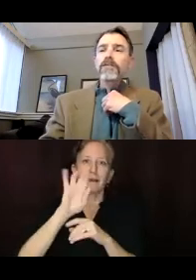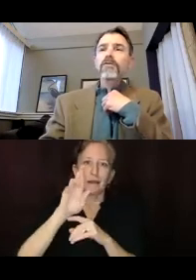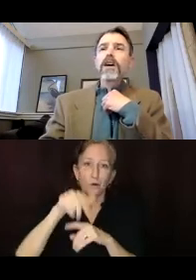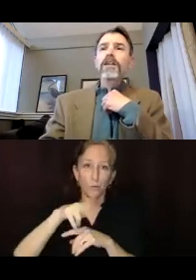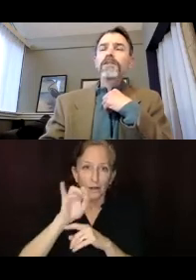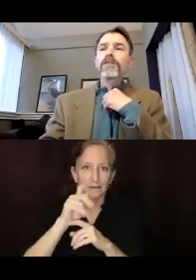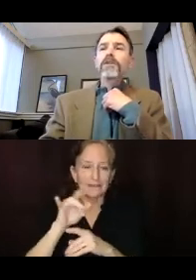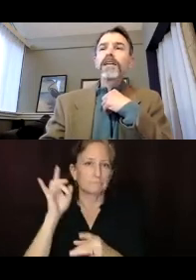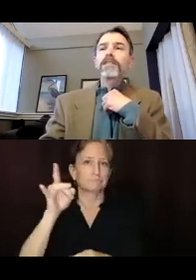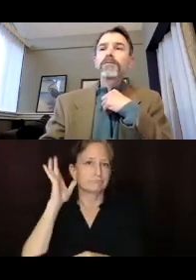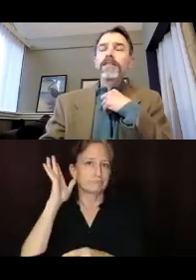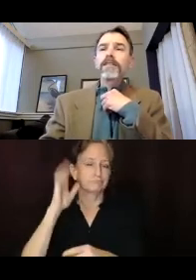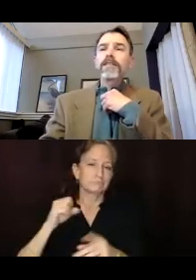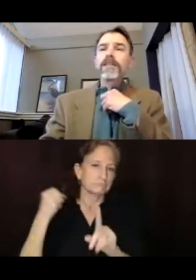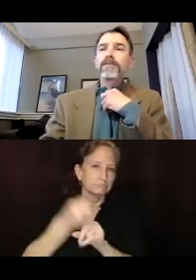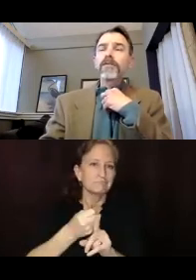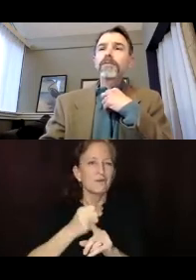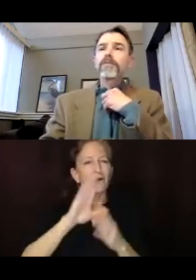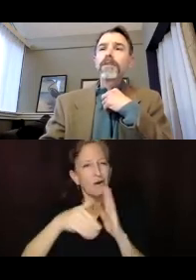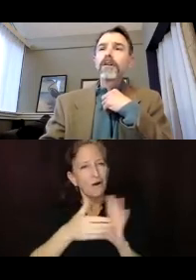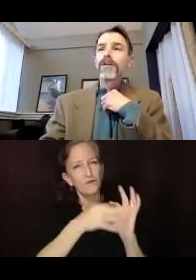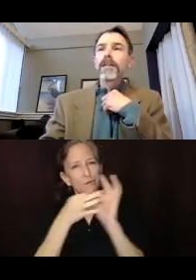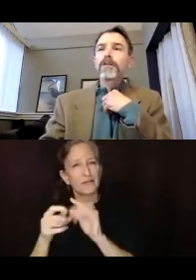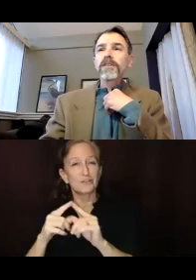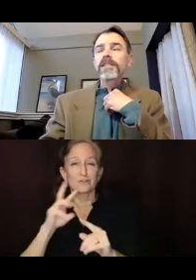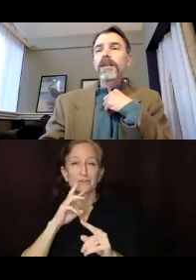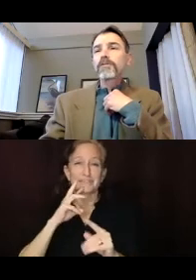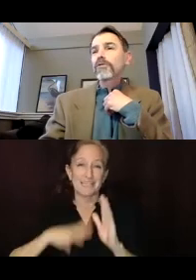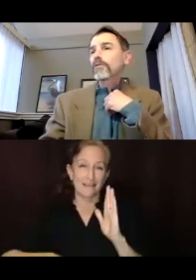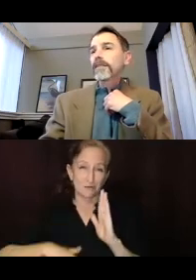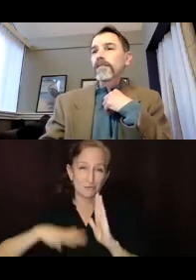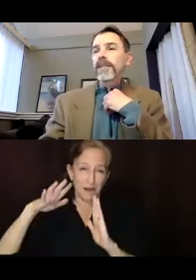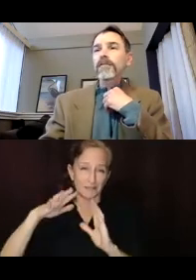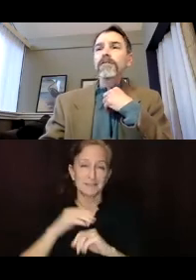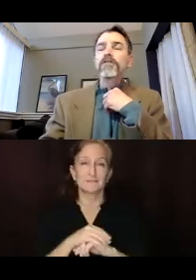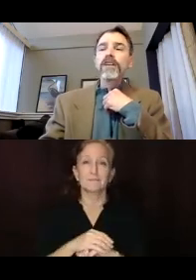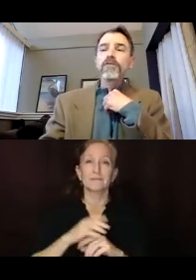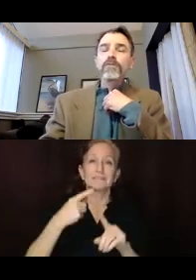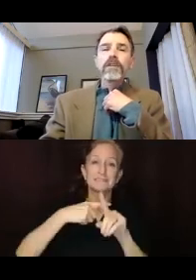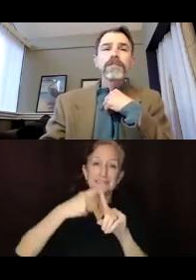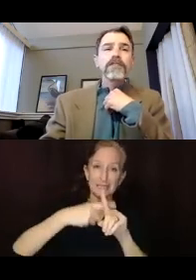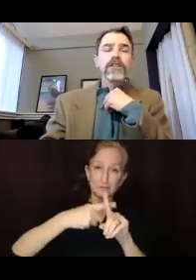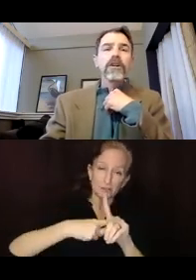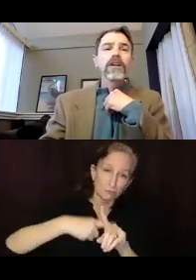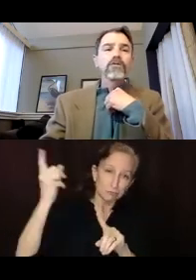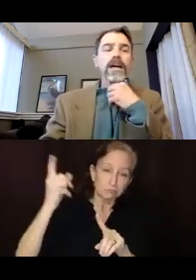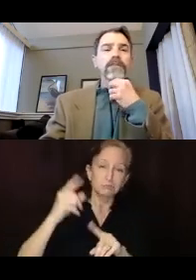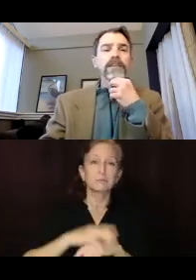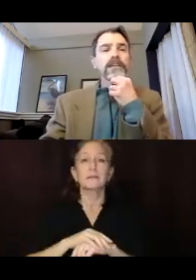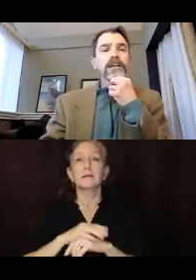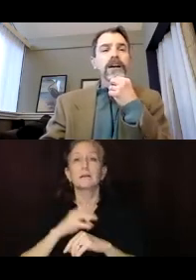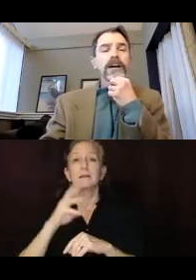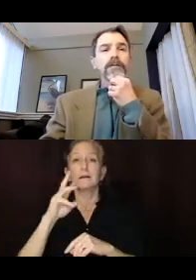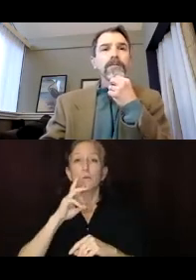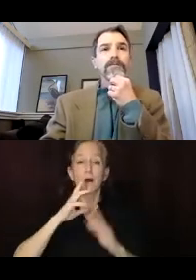earthquakes. Those are all, you know, related to rising sea levels. So increasing temperatures, rising sea levels, changing precipitation are all driving,